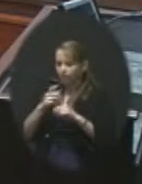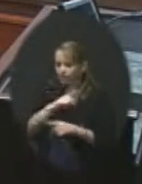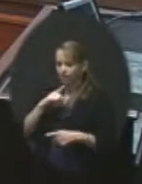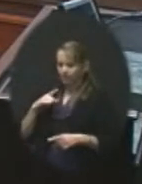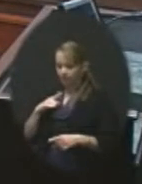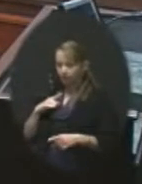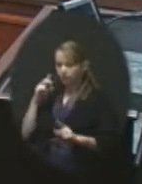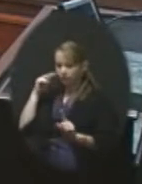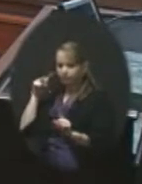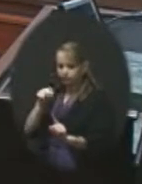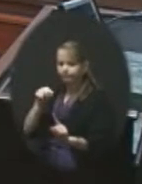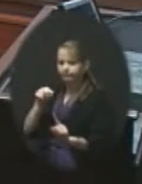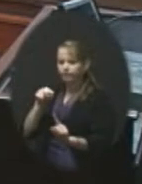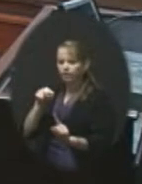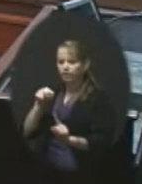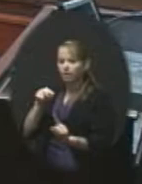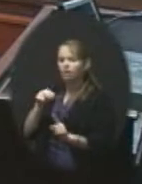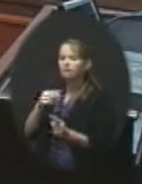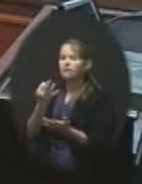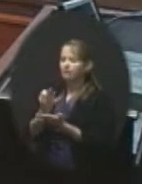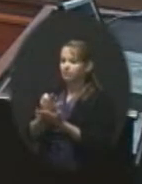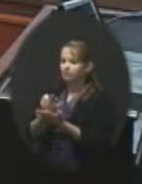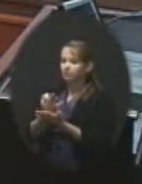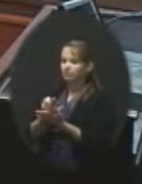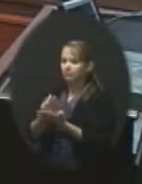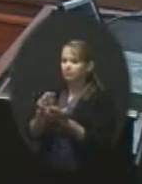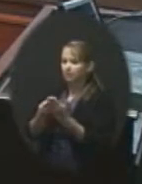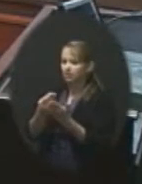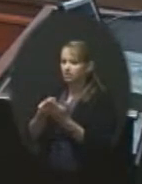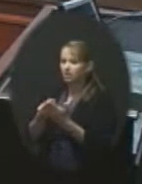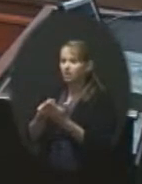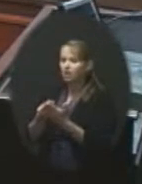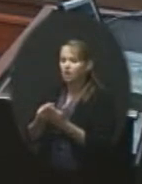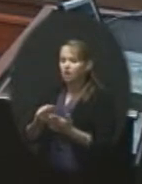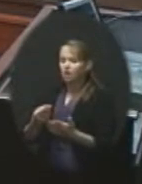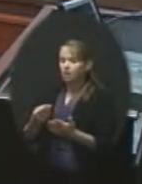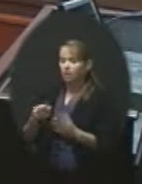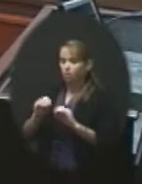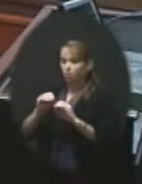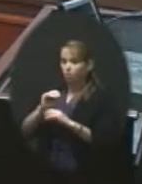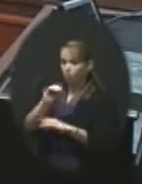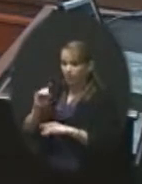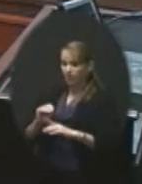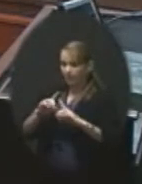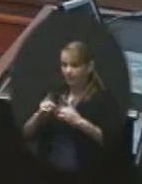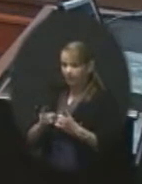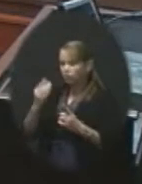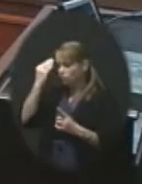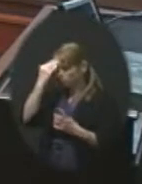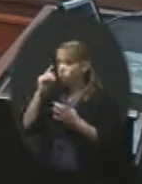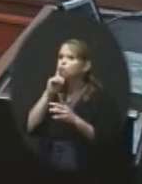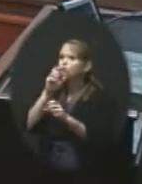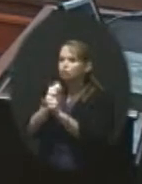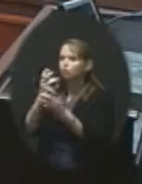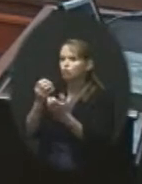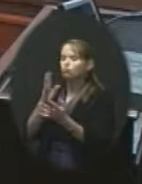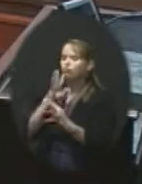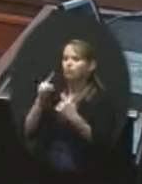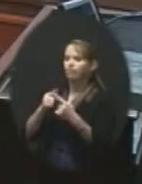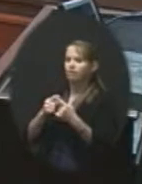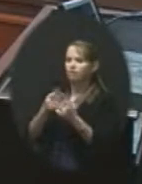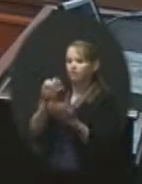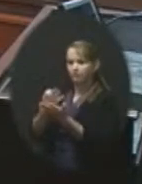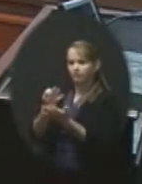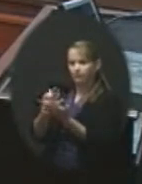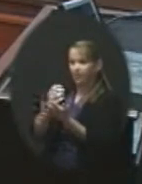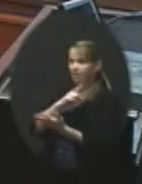standpoint is funding. OK, we as a length of district know that we really want to focus on that and the legislator to be able